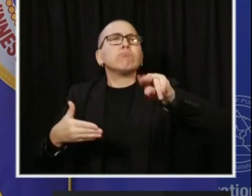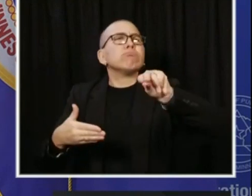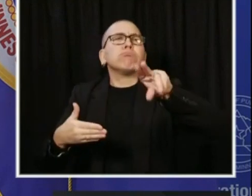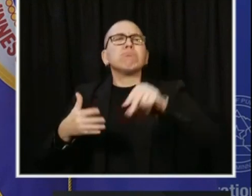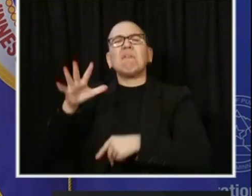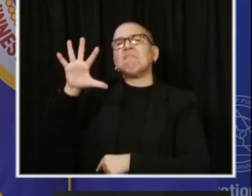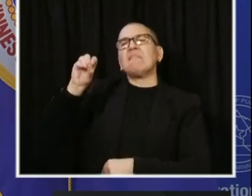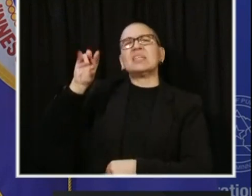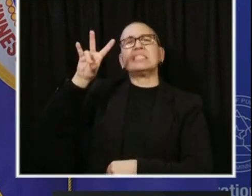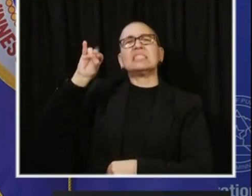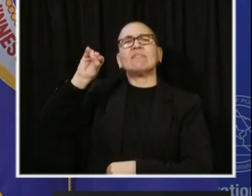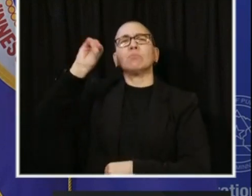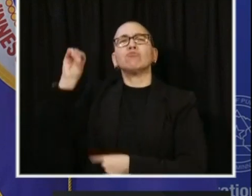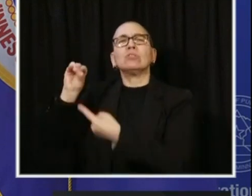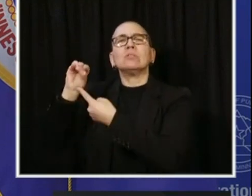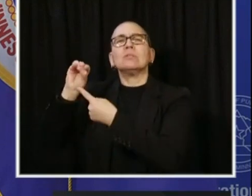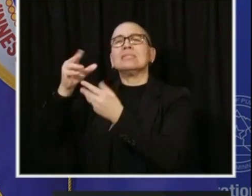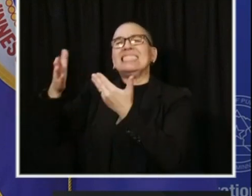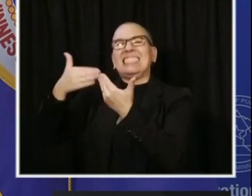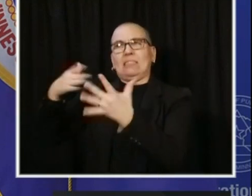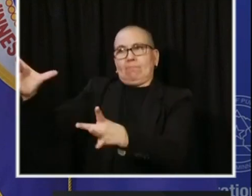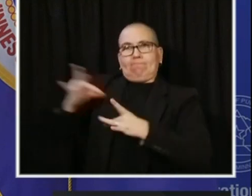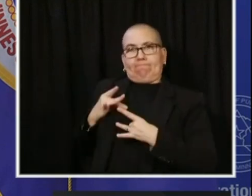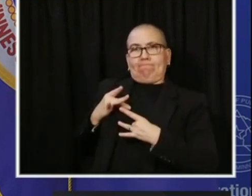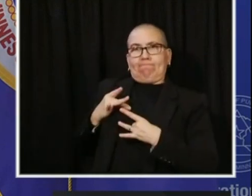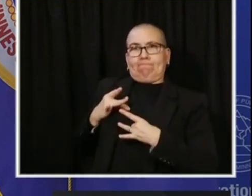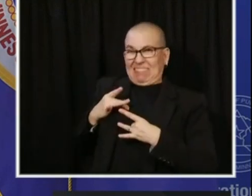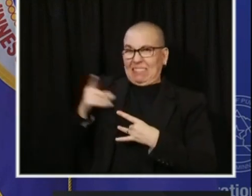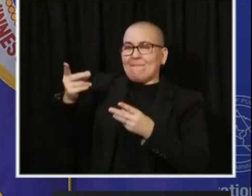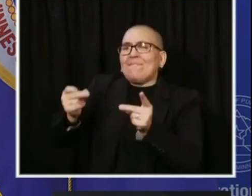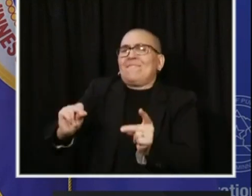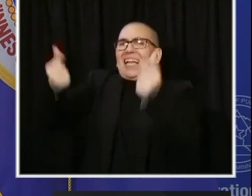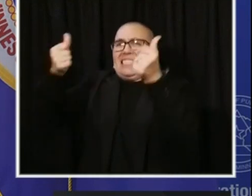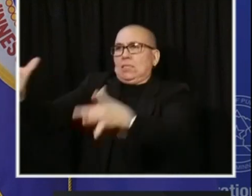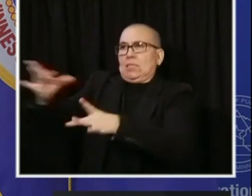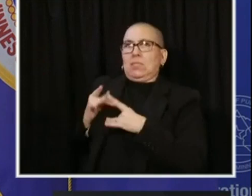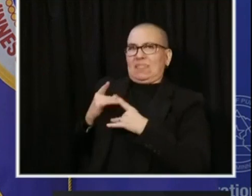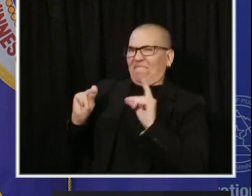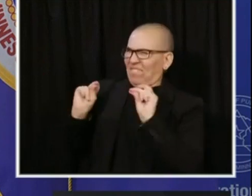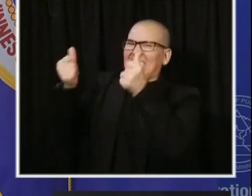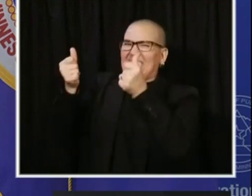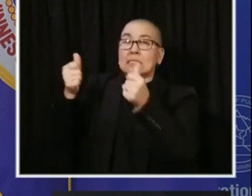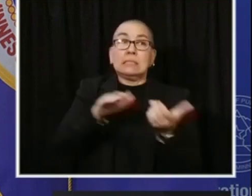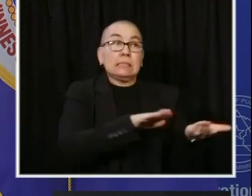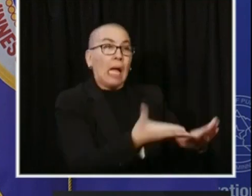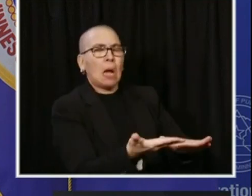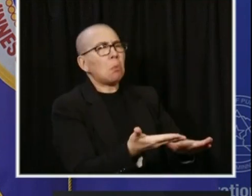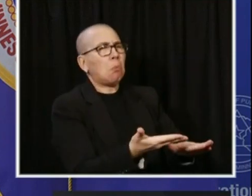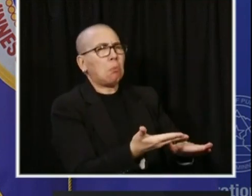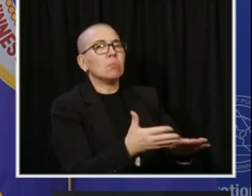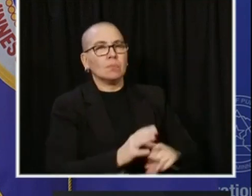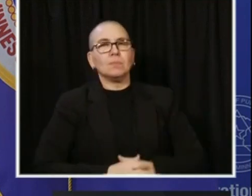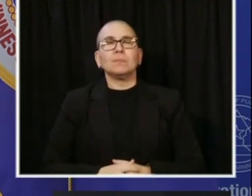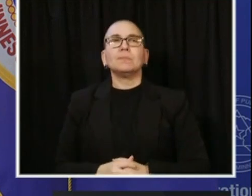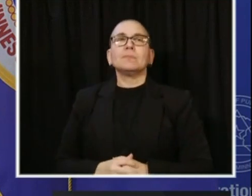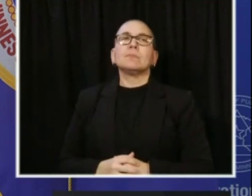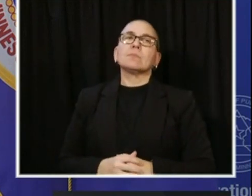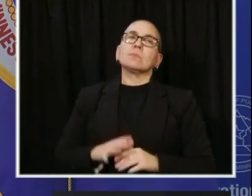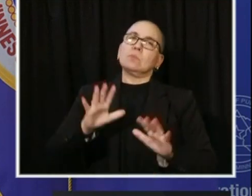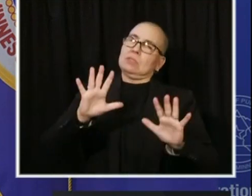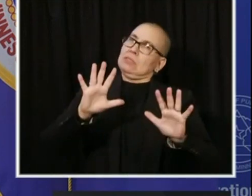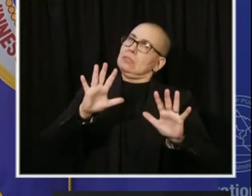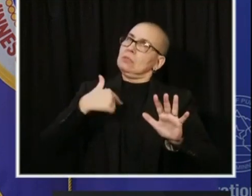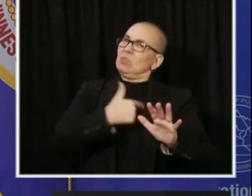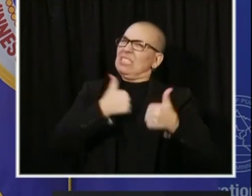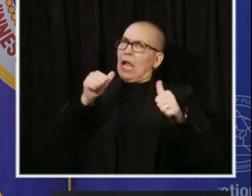contagious, which means it takes less of it. It's much quicker and it spreads very quickly. That is something that we're tracking. It will have an